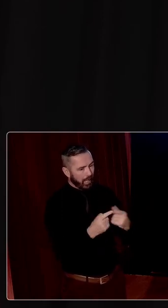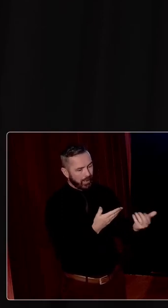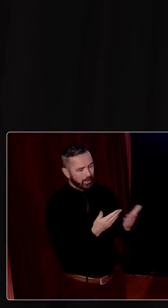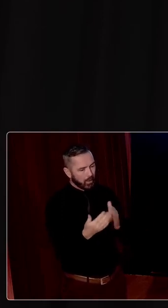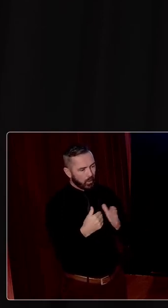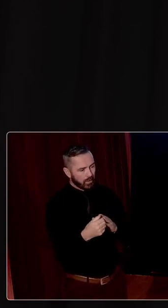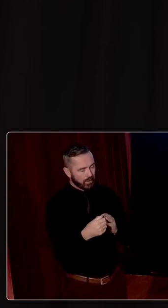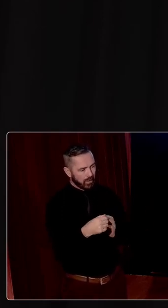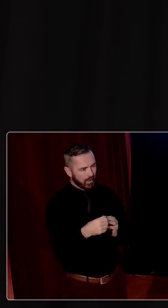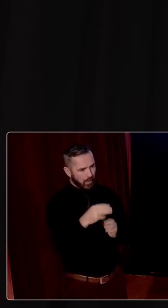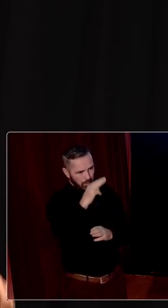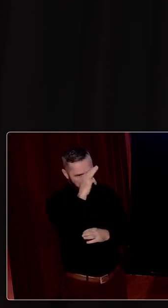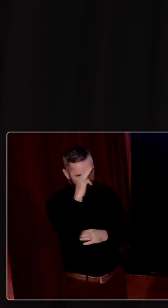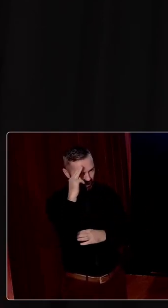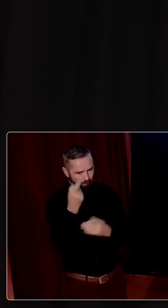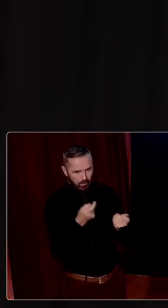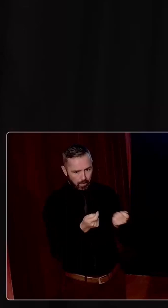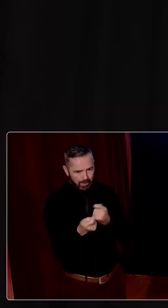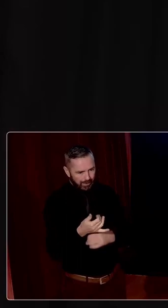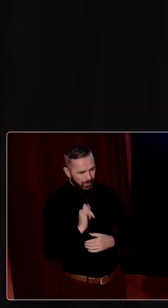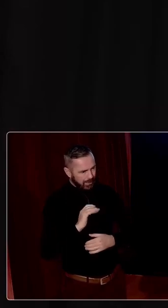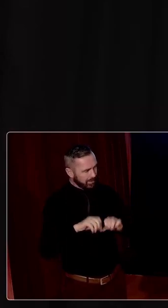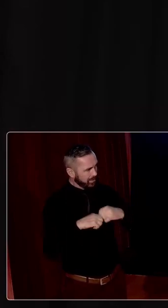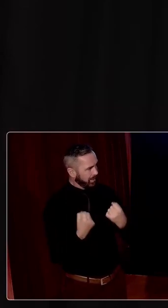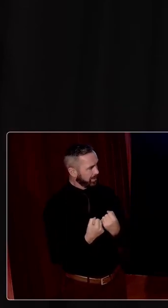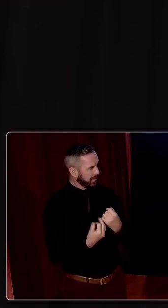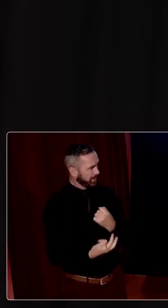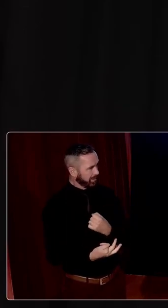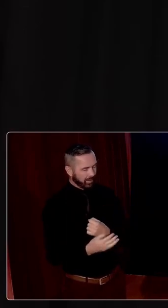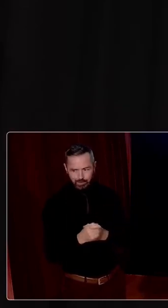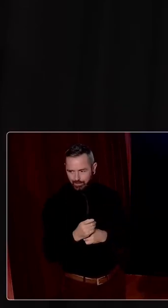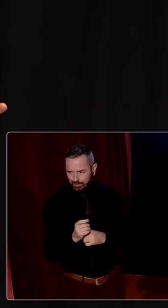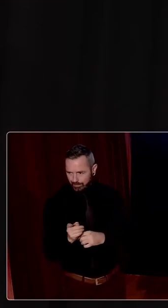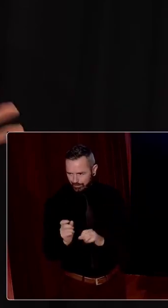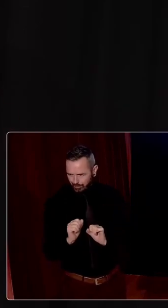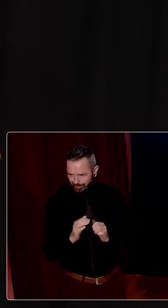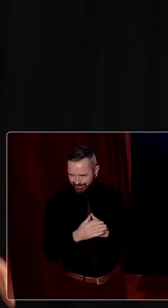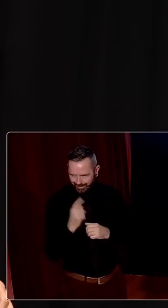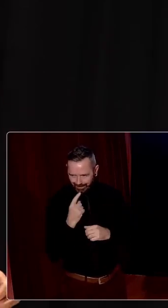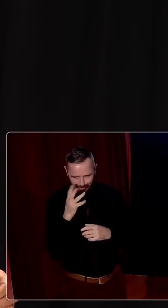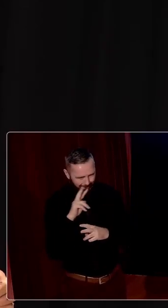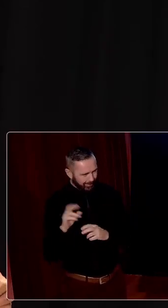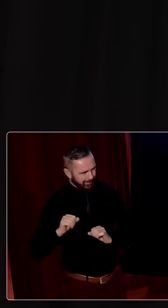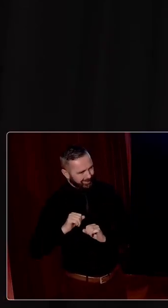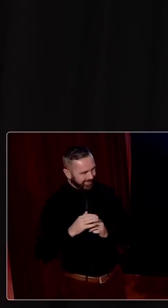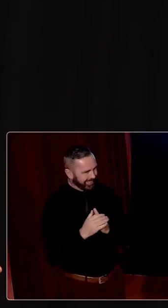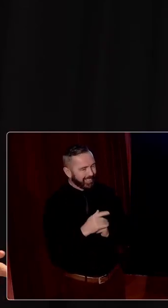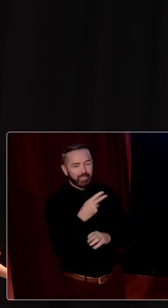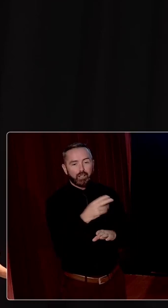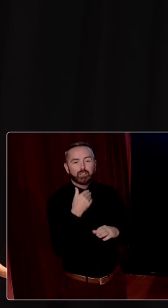managerial capacity to the society. And if you look at the history of, say, not just American